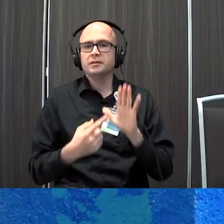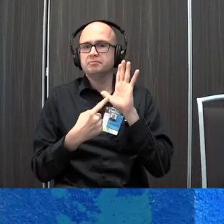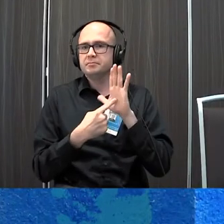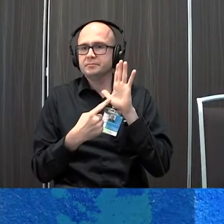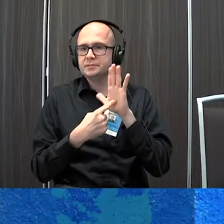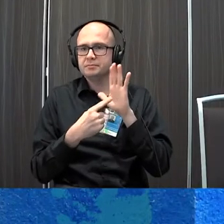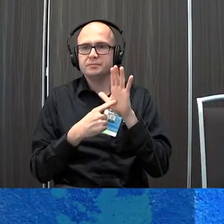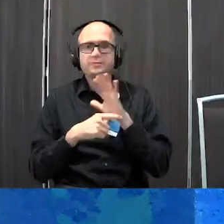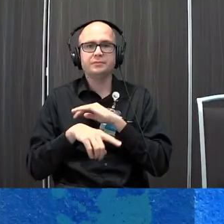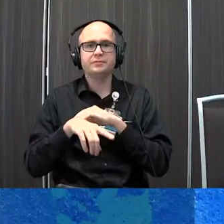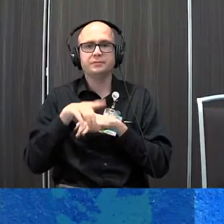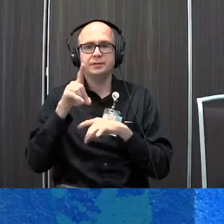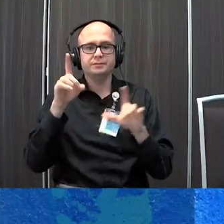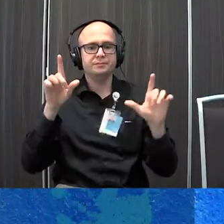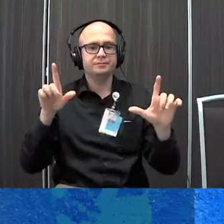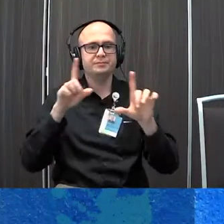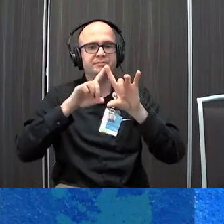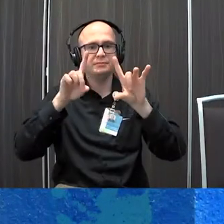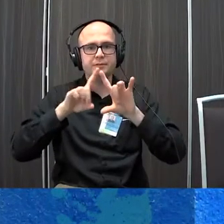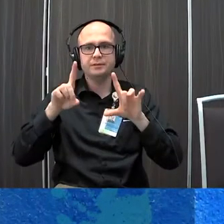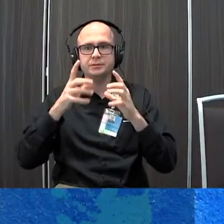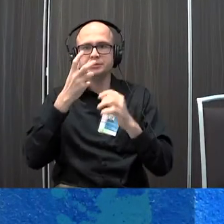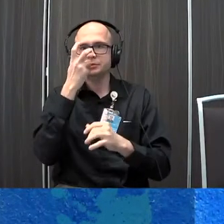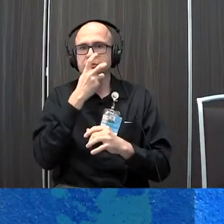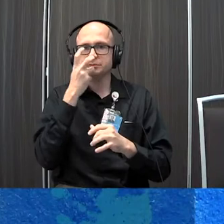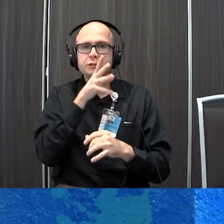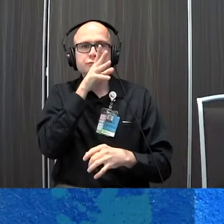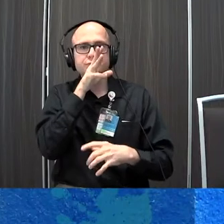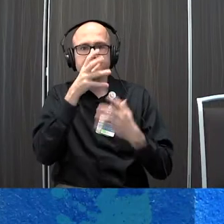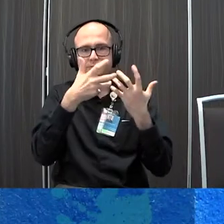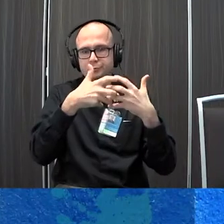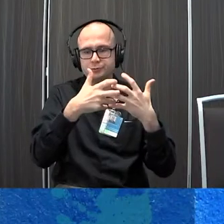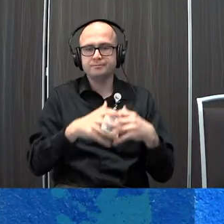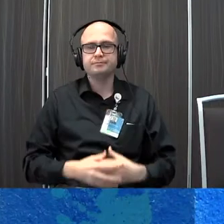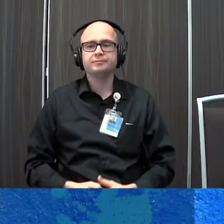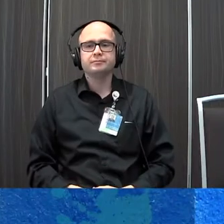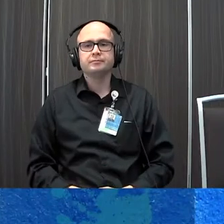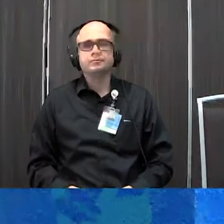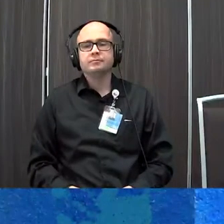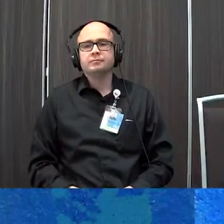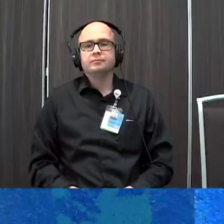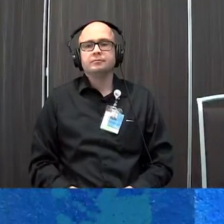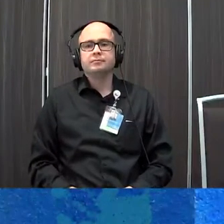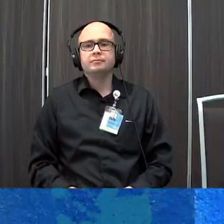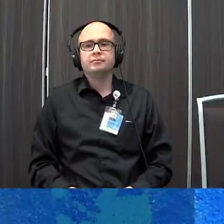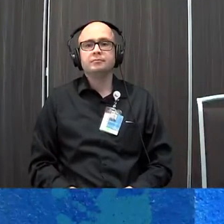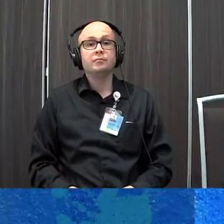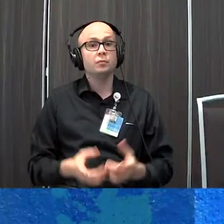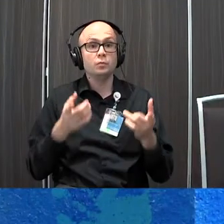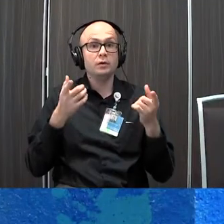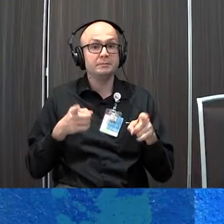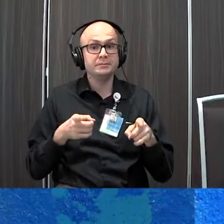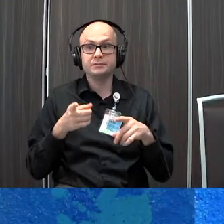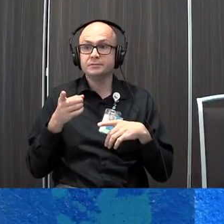of a dynamic display speech generating device and what happens